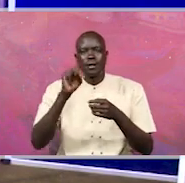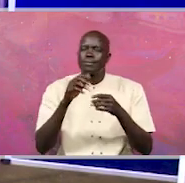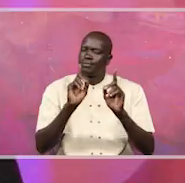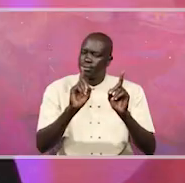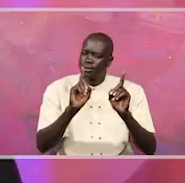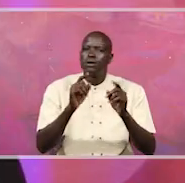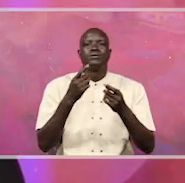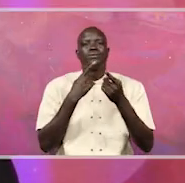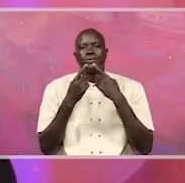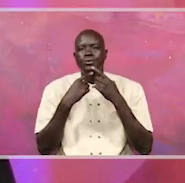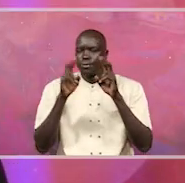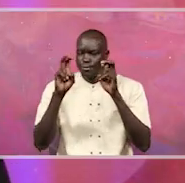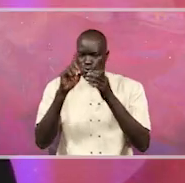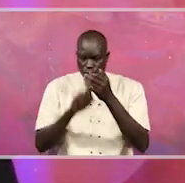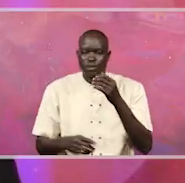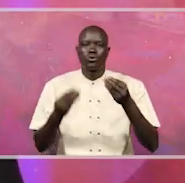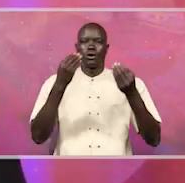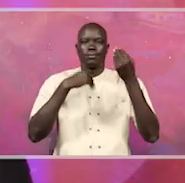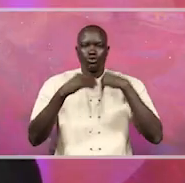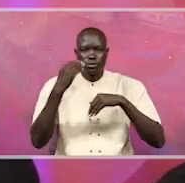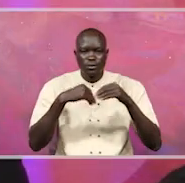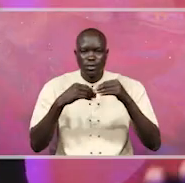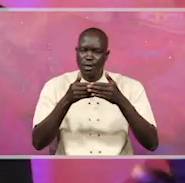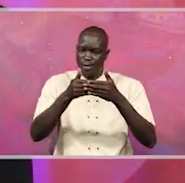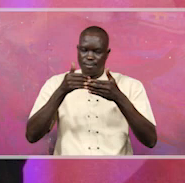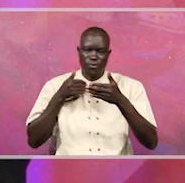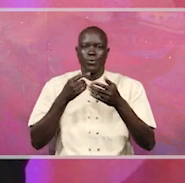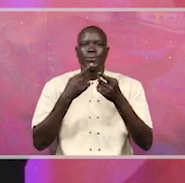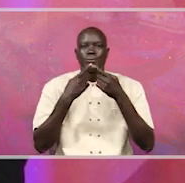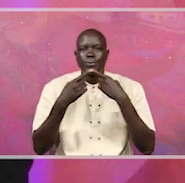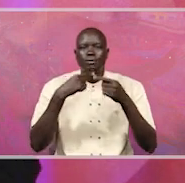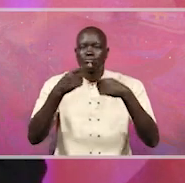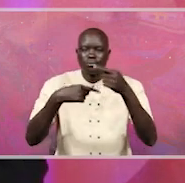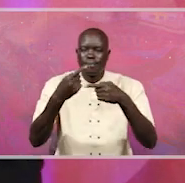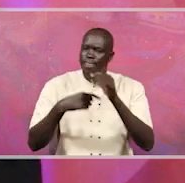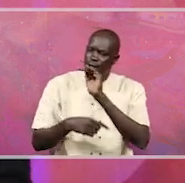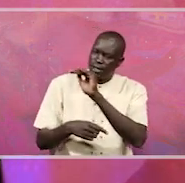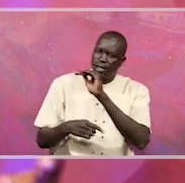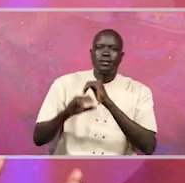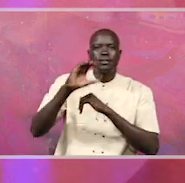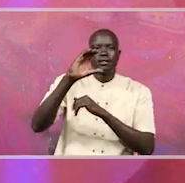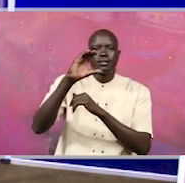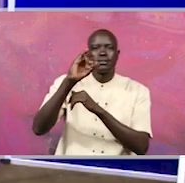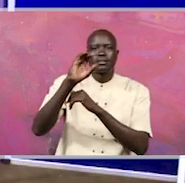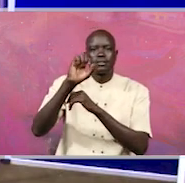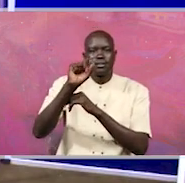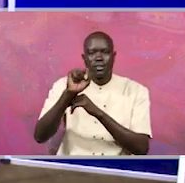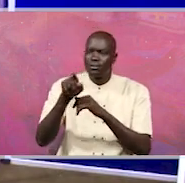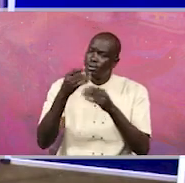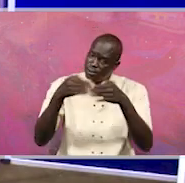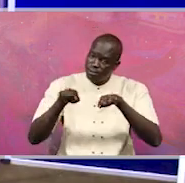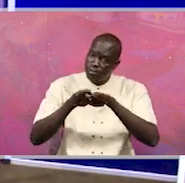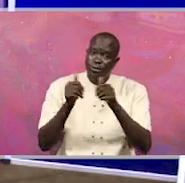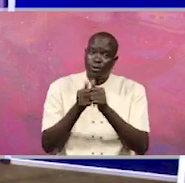corruption. And before we continue, I would like to ask Sisi. Sisi, do you agree with the honorable minister that